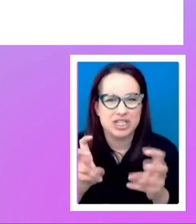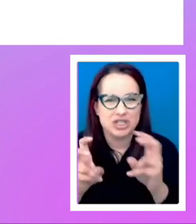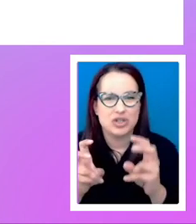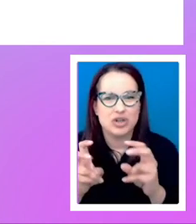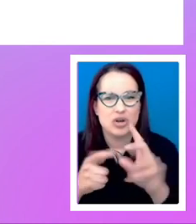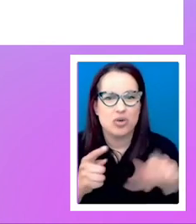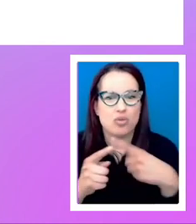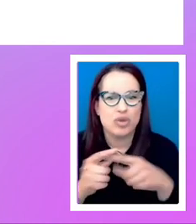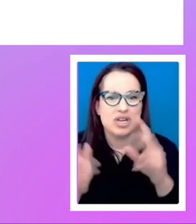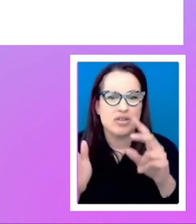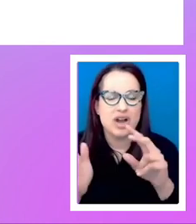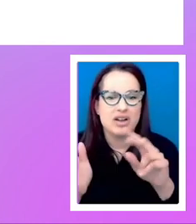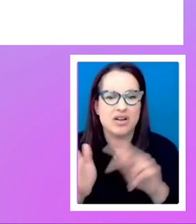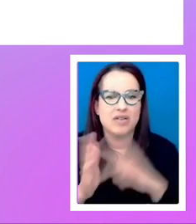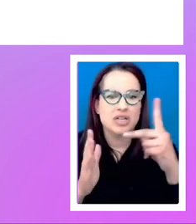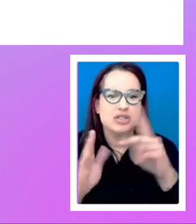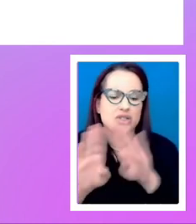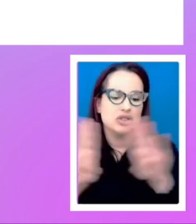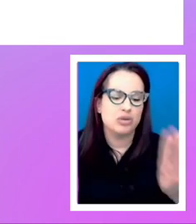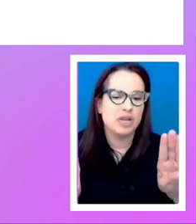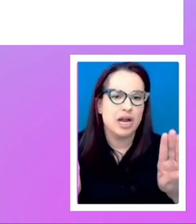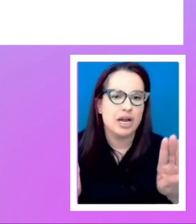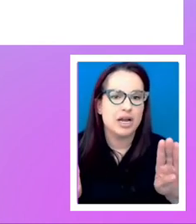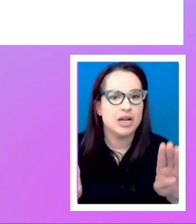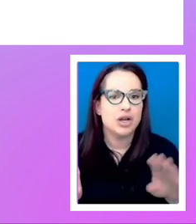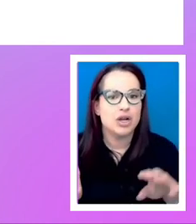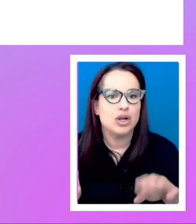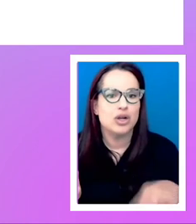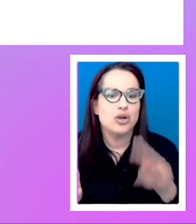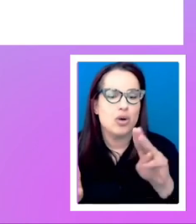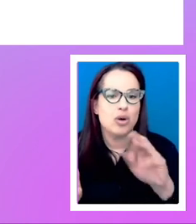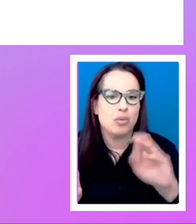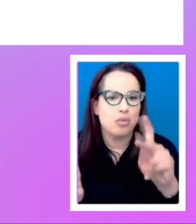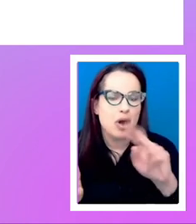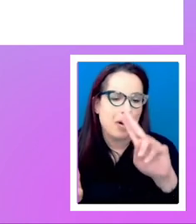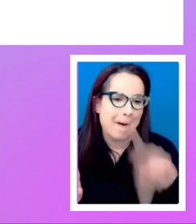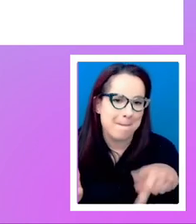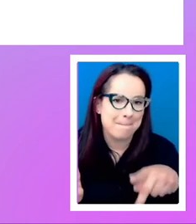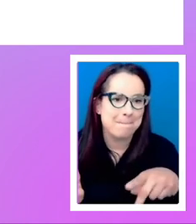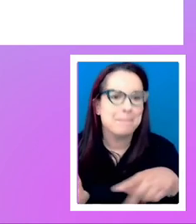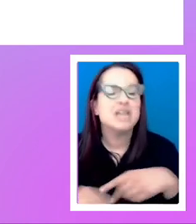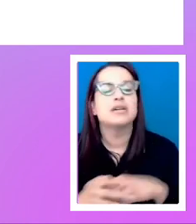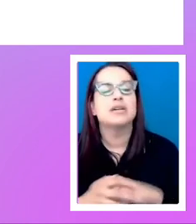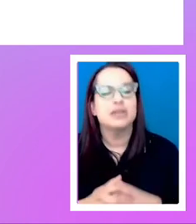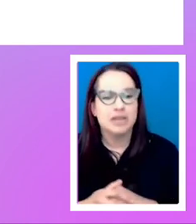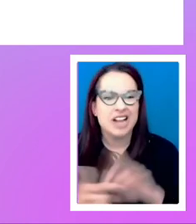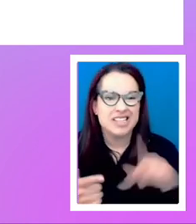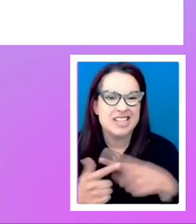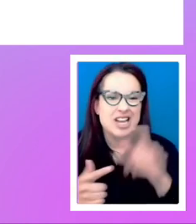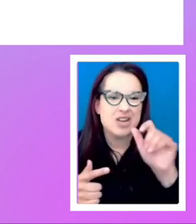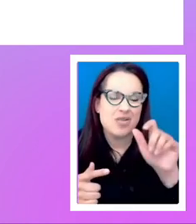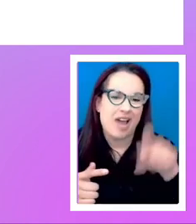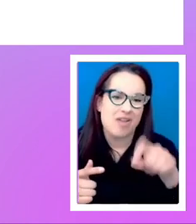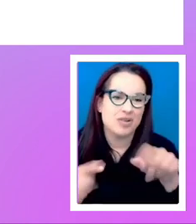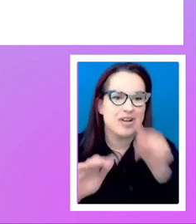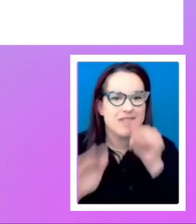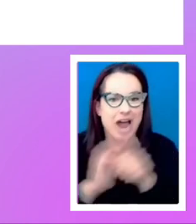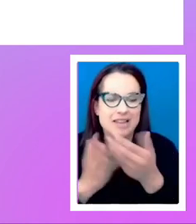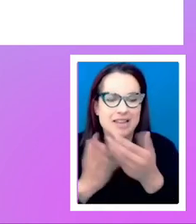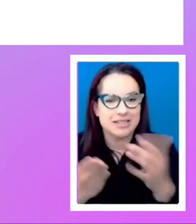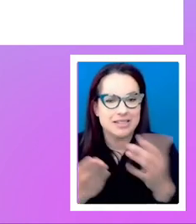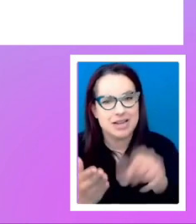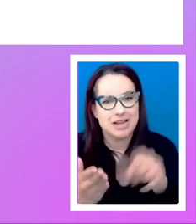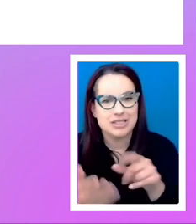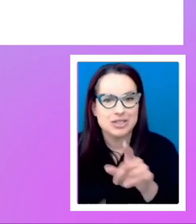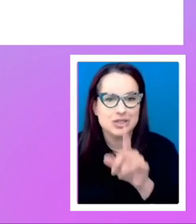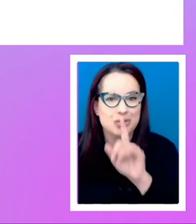markup for different breakpoints because then you into the realm of having to hide things, um, which is really a